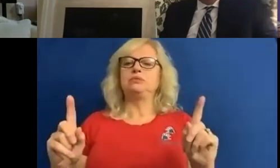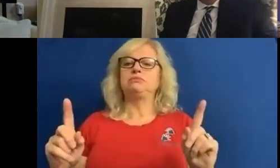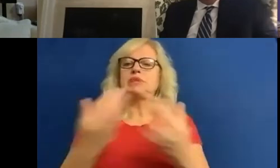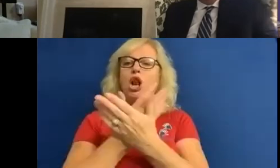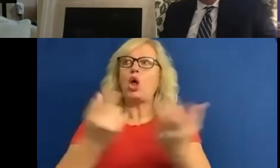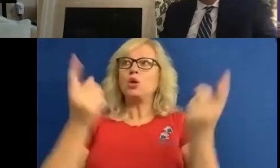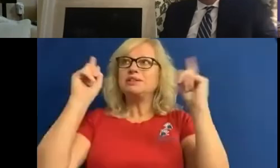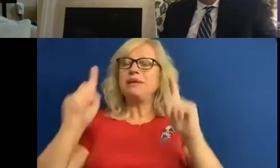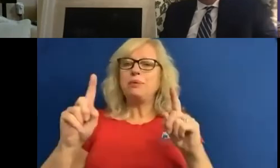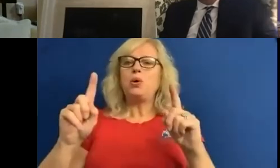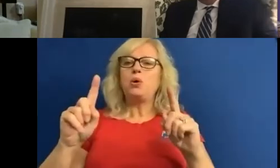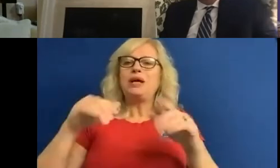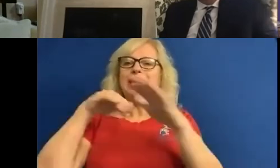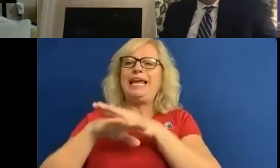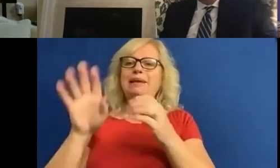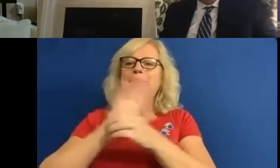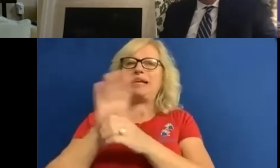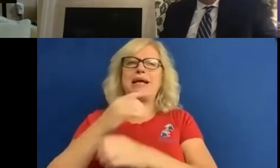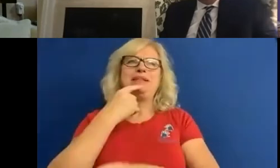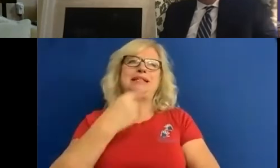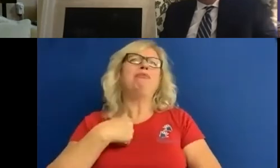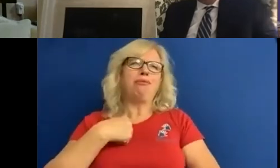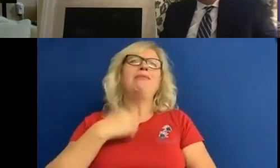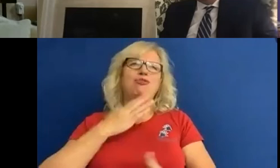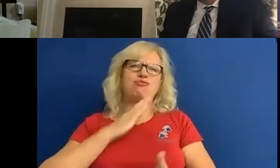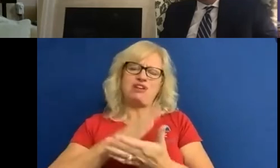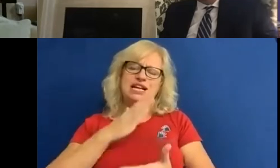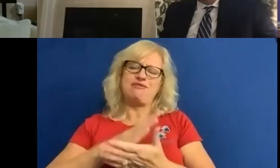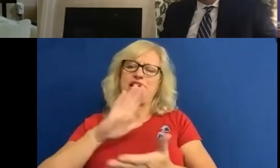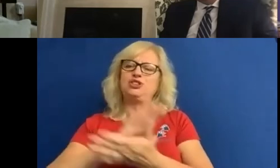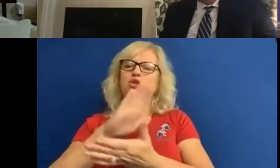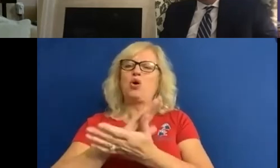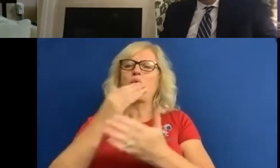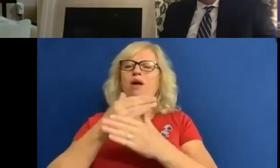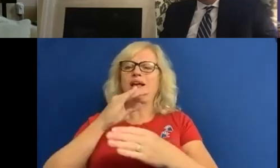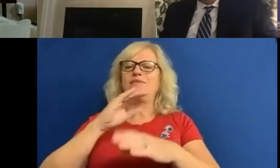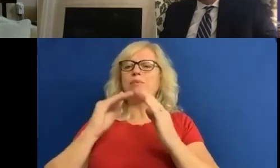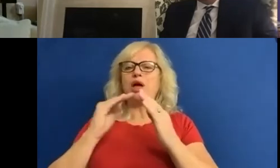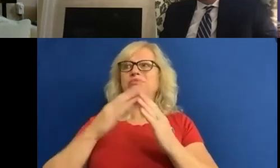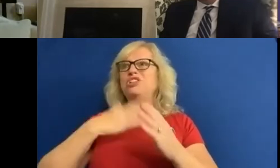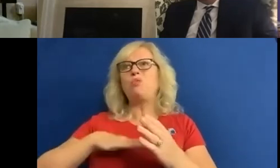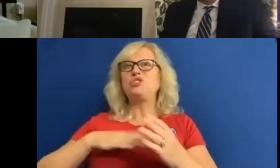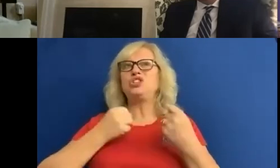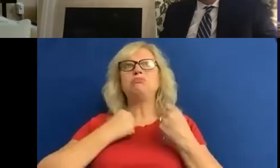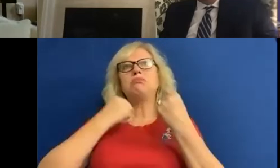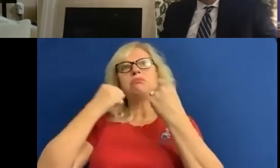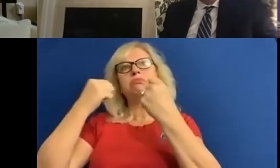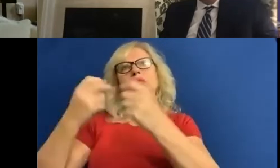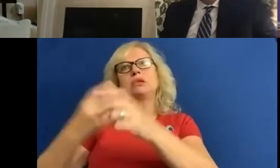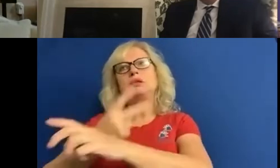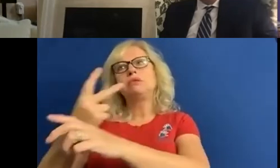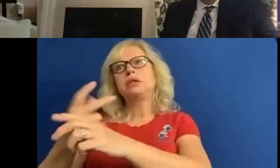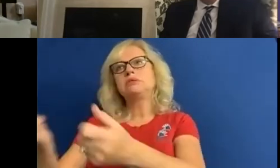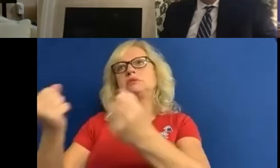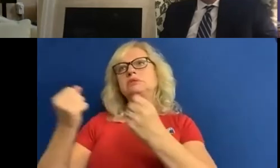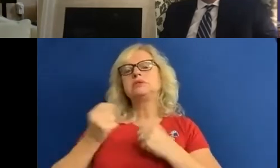actually, I much prefer working from home. I really prefer not to have that two hour commute every day that's chugging all sorts of stuff into the